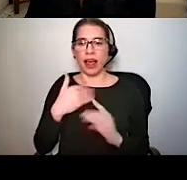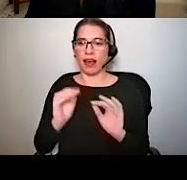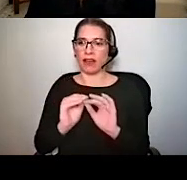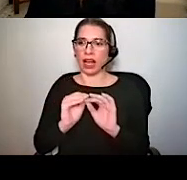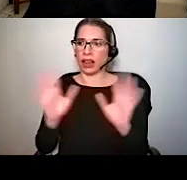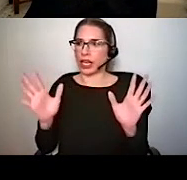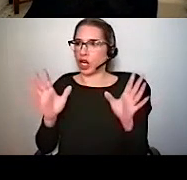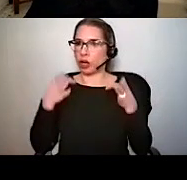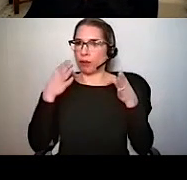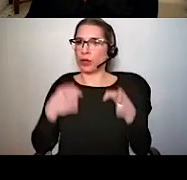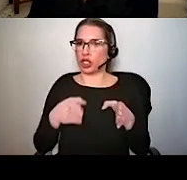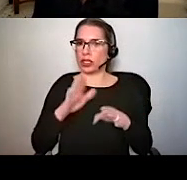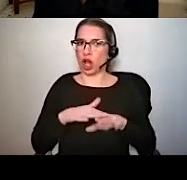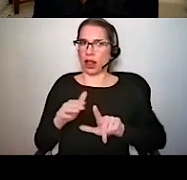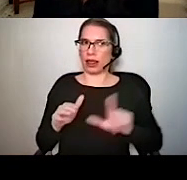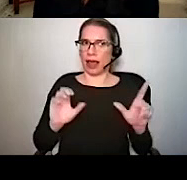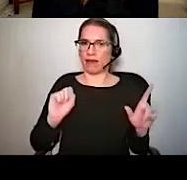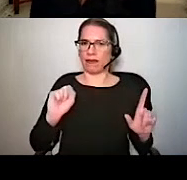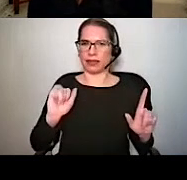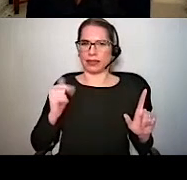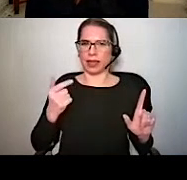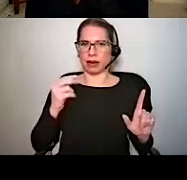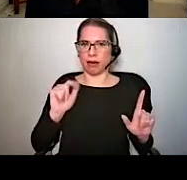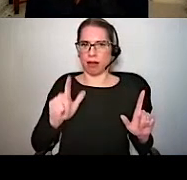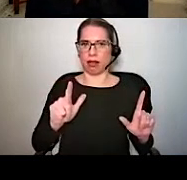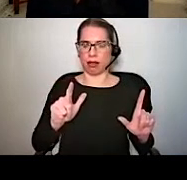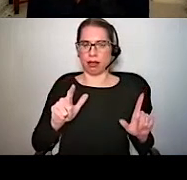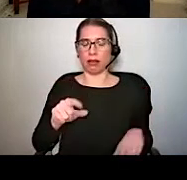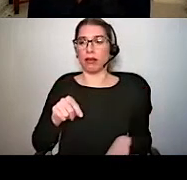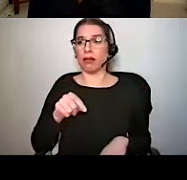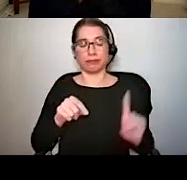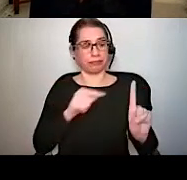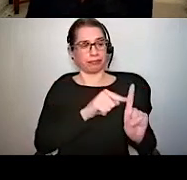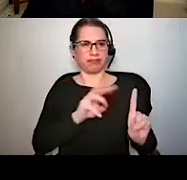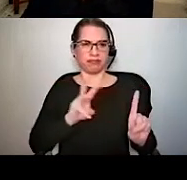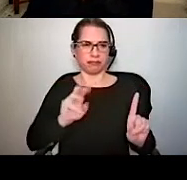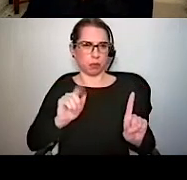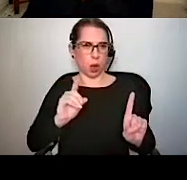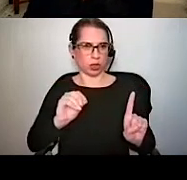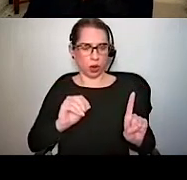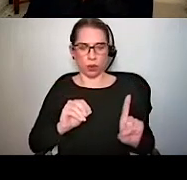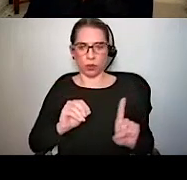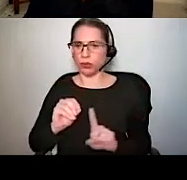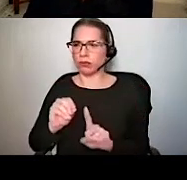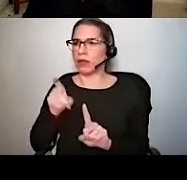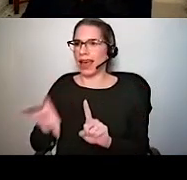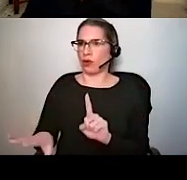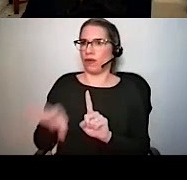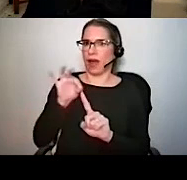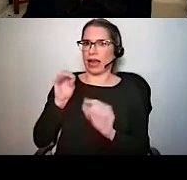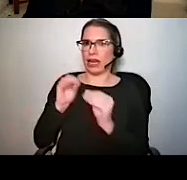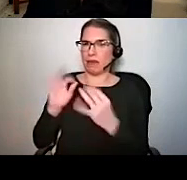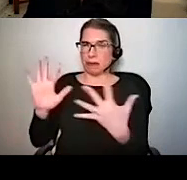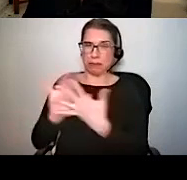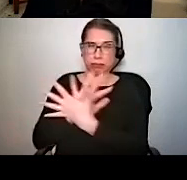And our task is to pick him out from the background noise of the other characters in the very busy fairground scene that we can see